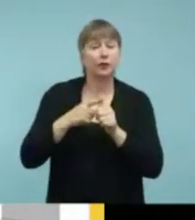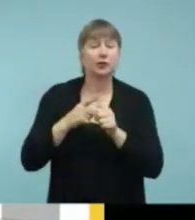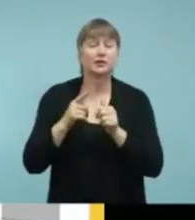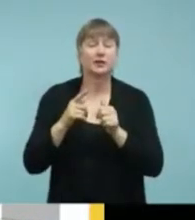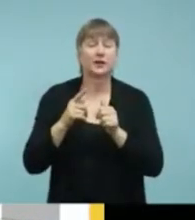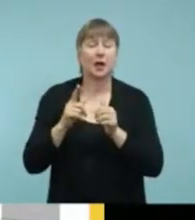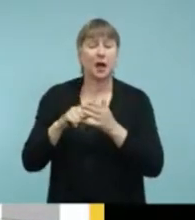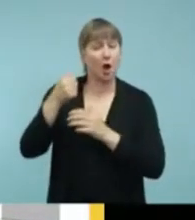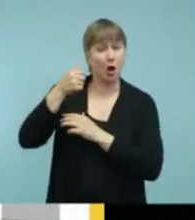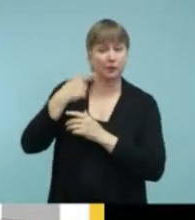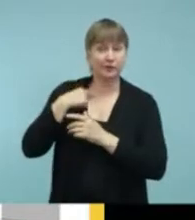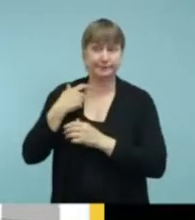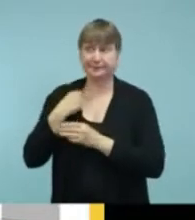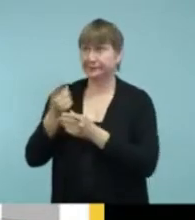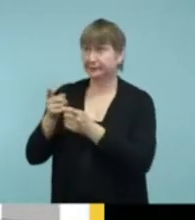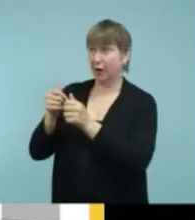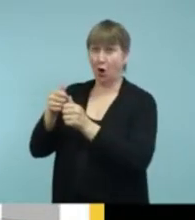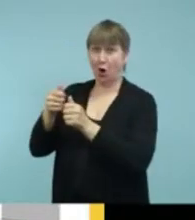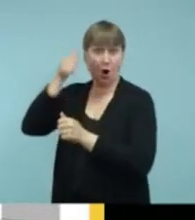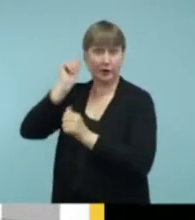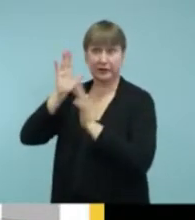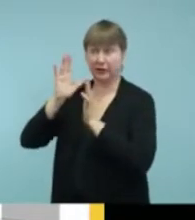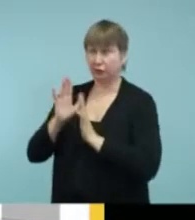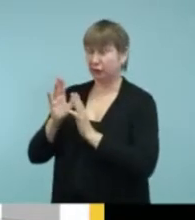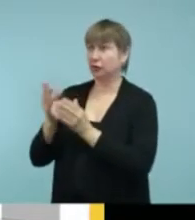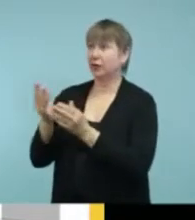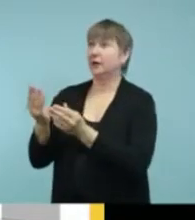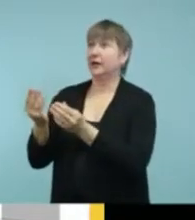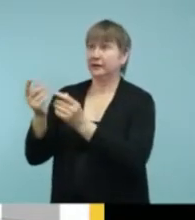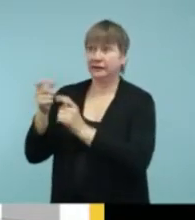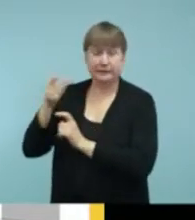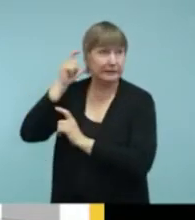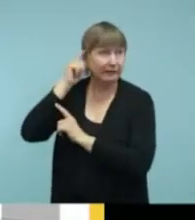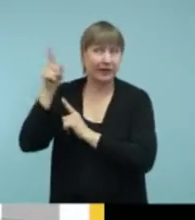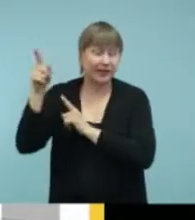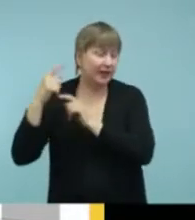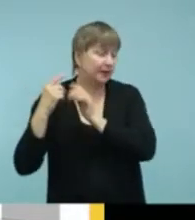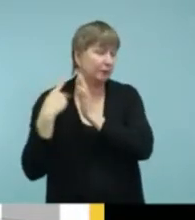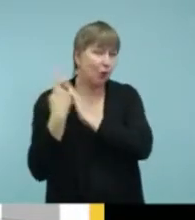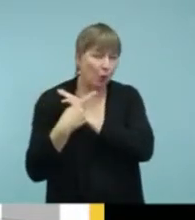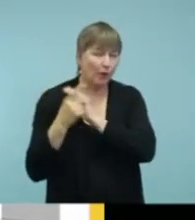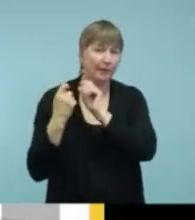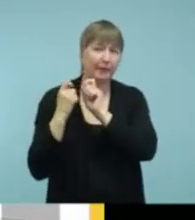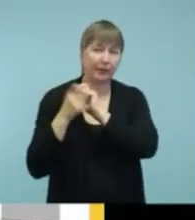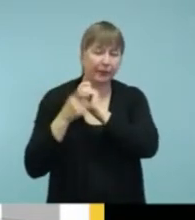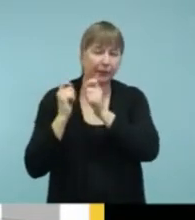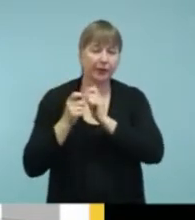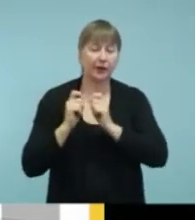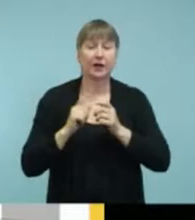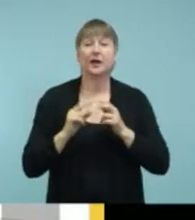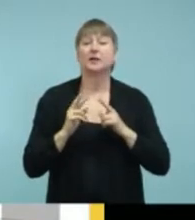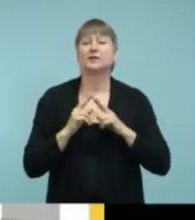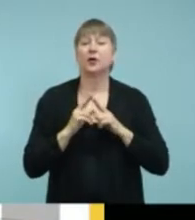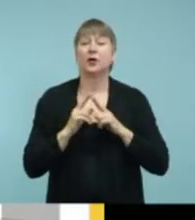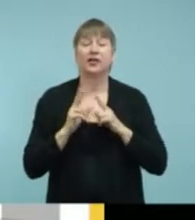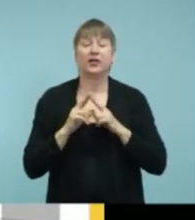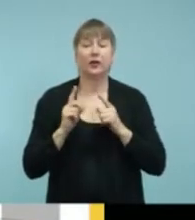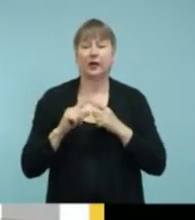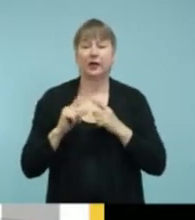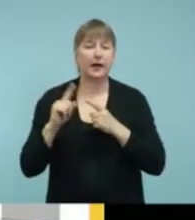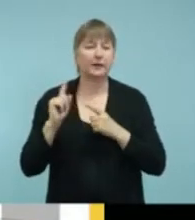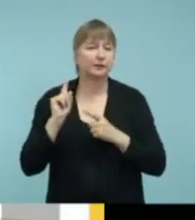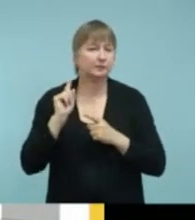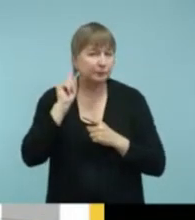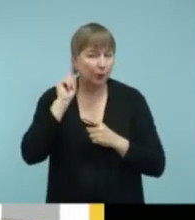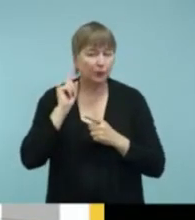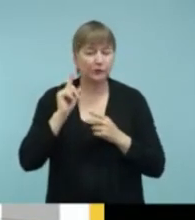onto the hearing aid or cochlear implant. You can either press a button on the processor or hearing aid, or